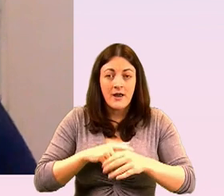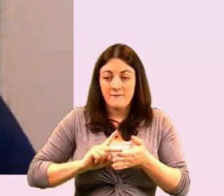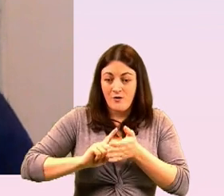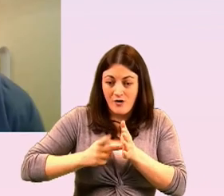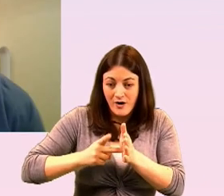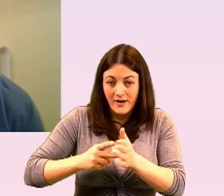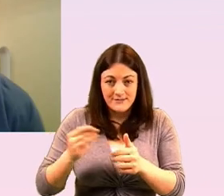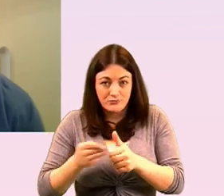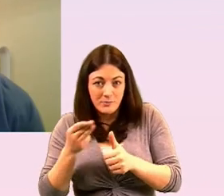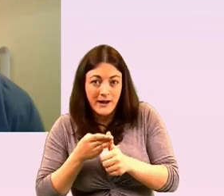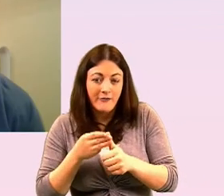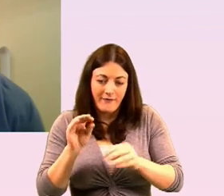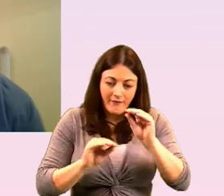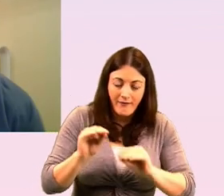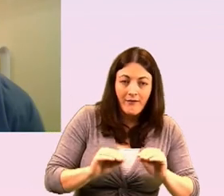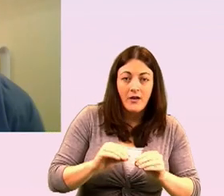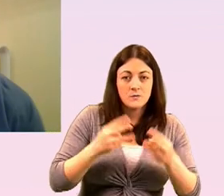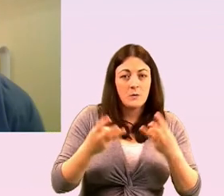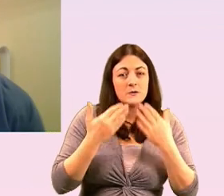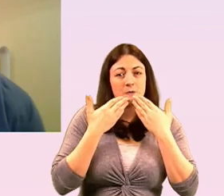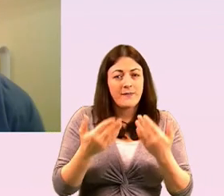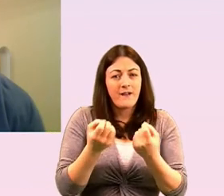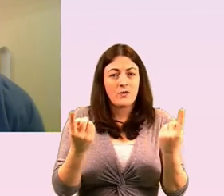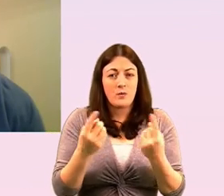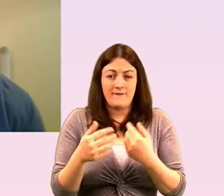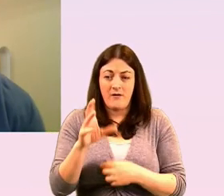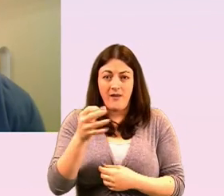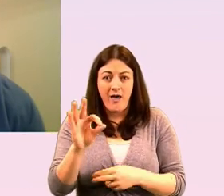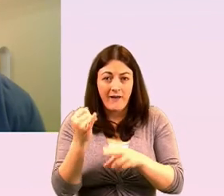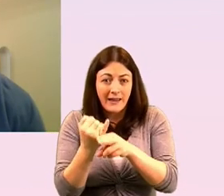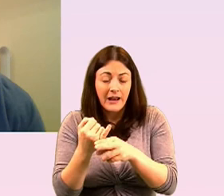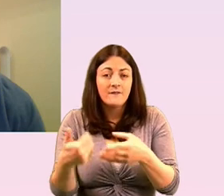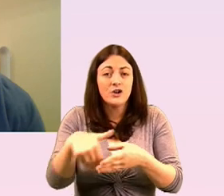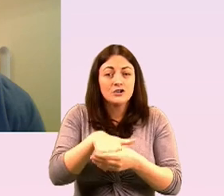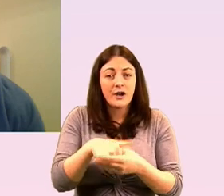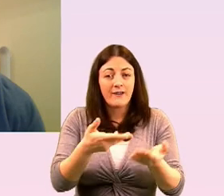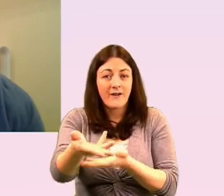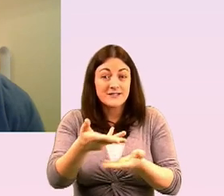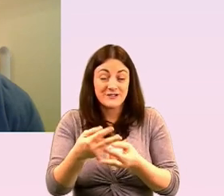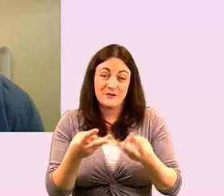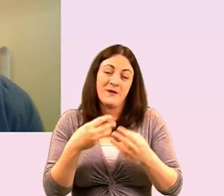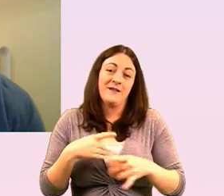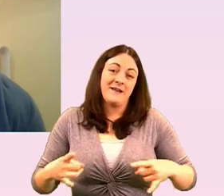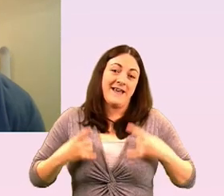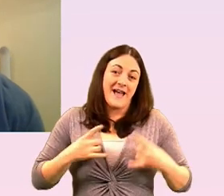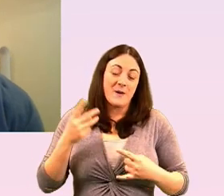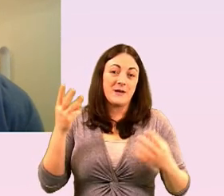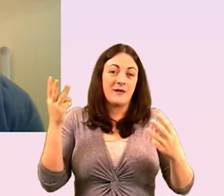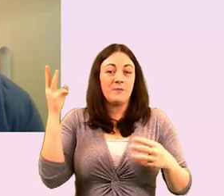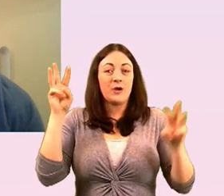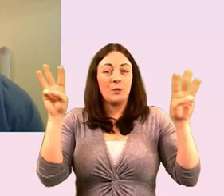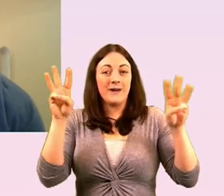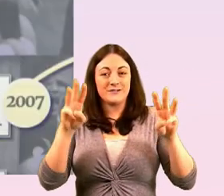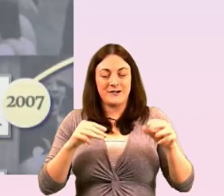i want to thank those who logged in and joined the conversation and um yeah happy winter pride everyone thank you very very much